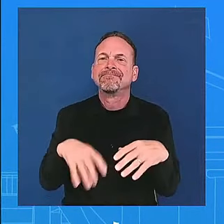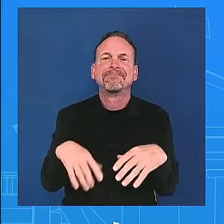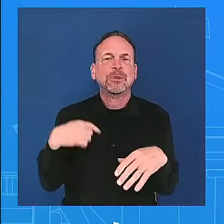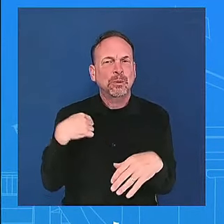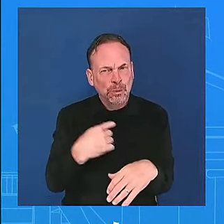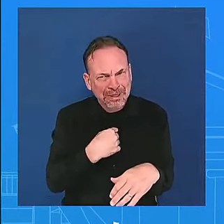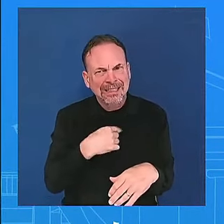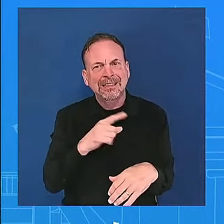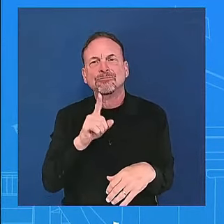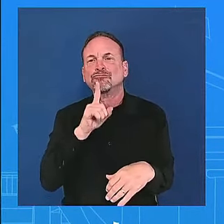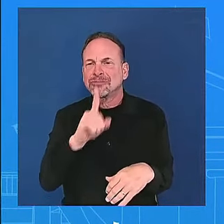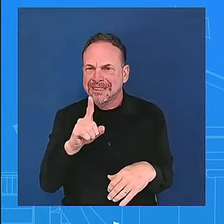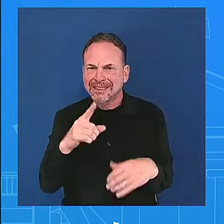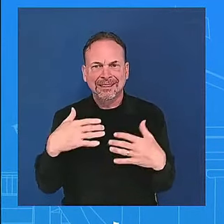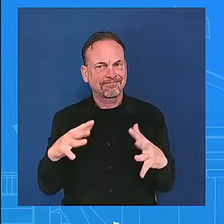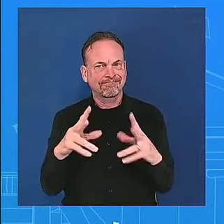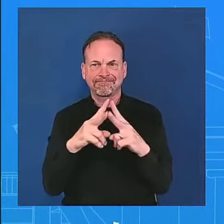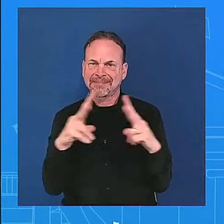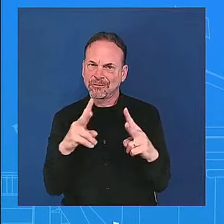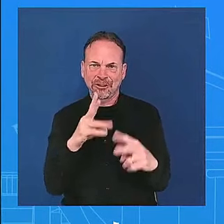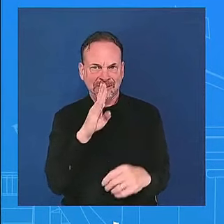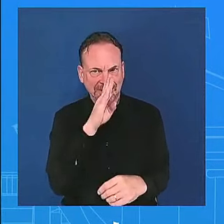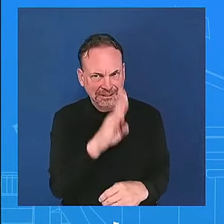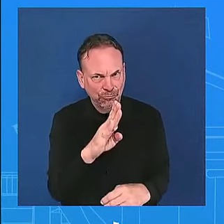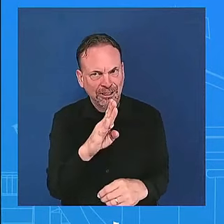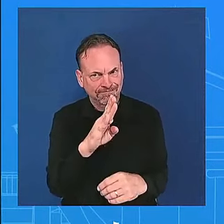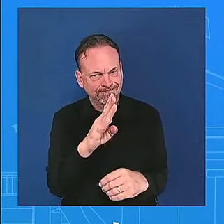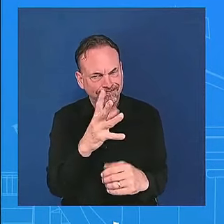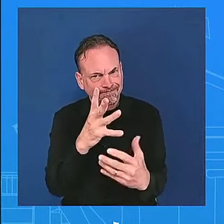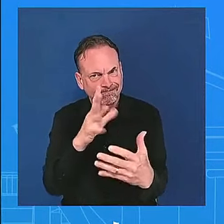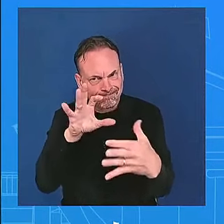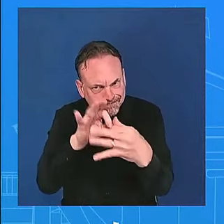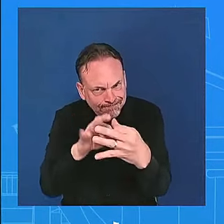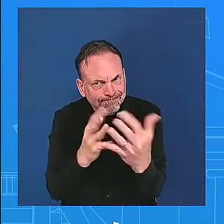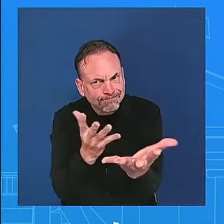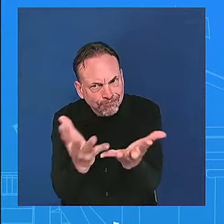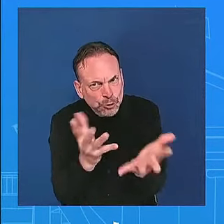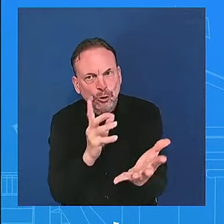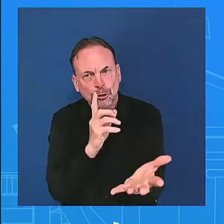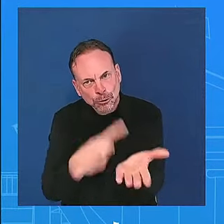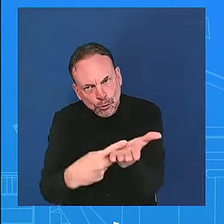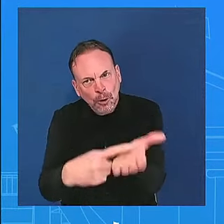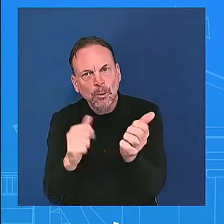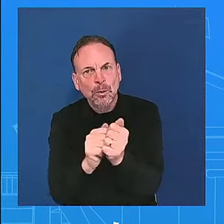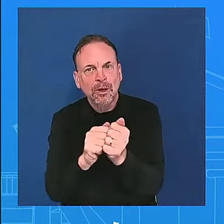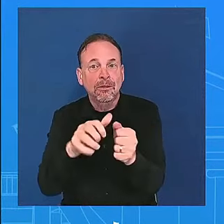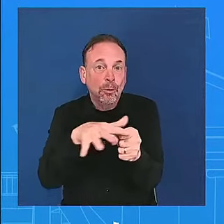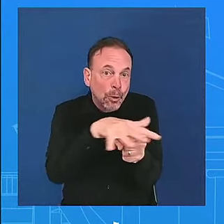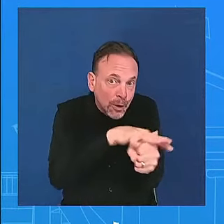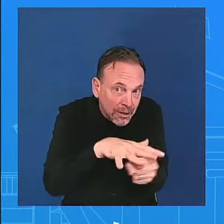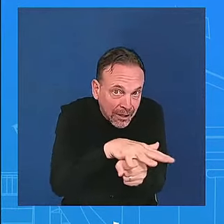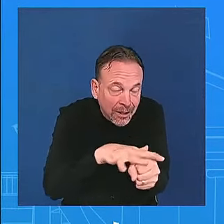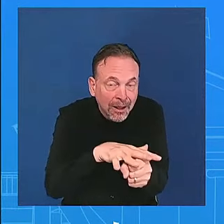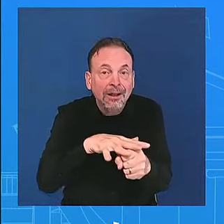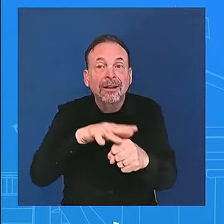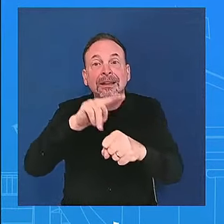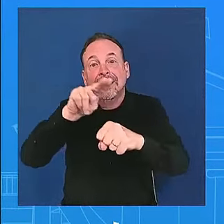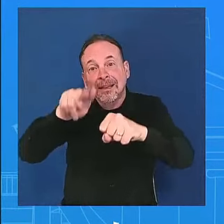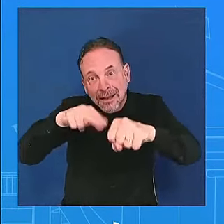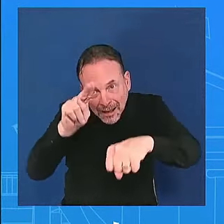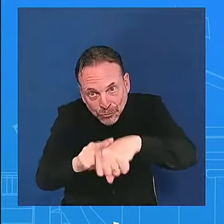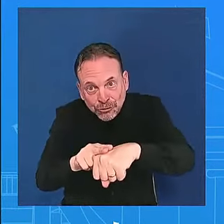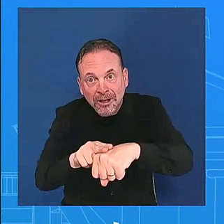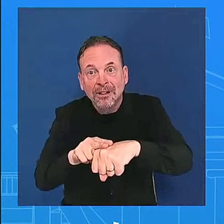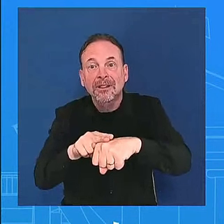speaking to both local and and uh national black owned outlets that is something that not just the president and the vice president has done